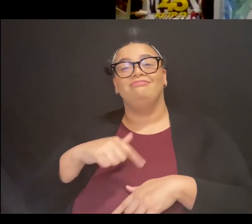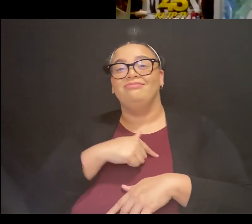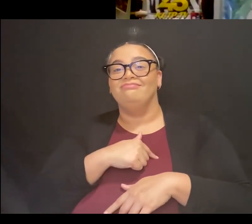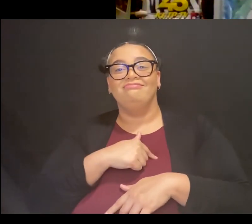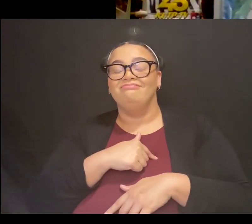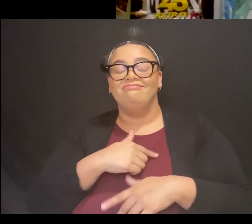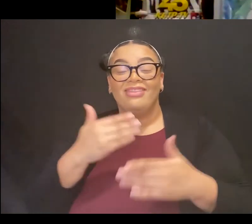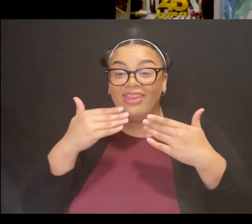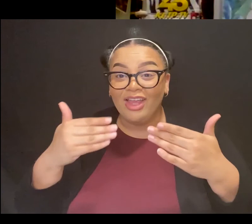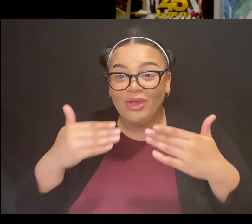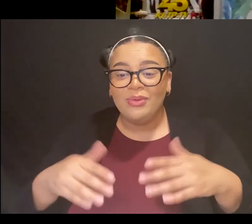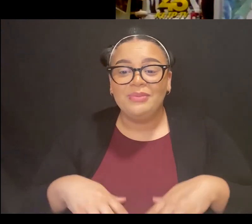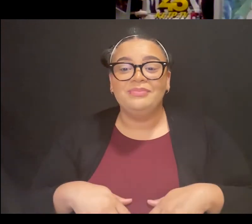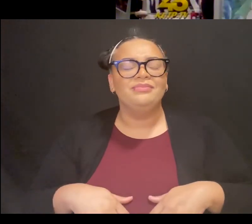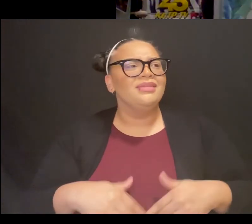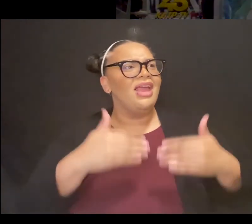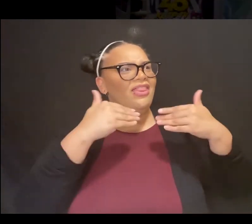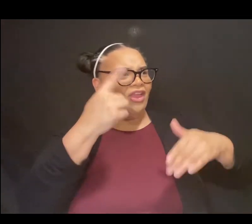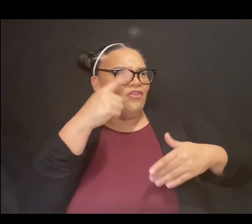my Central Oregon friends.